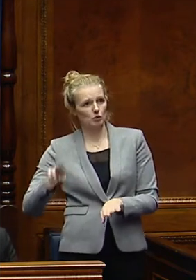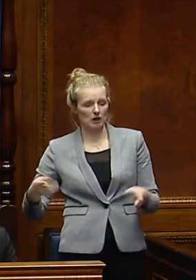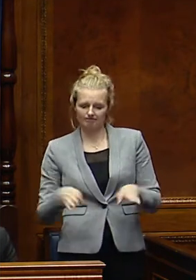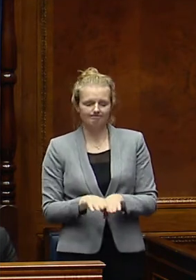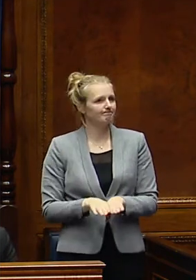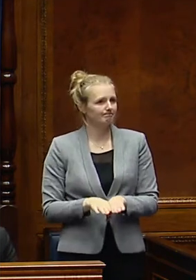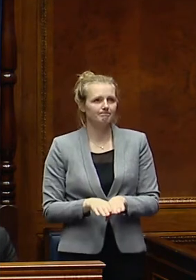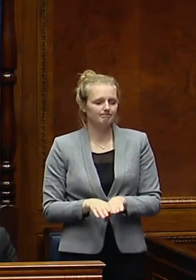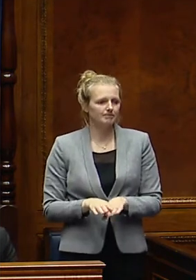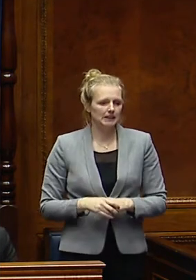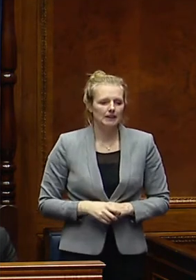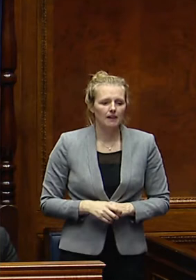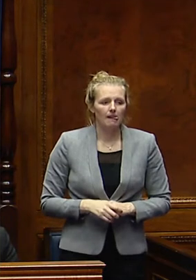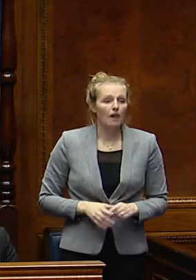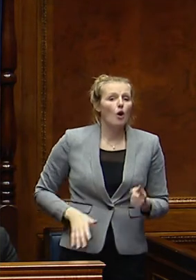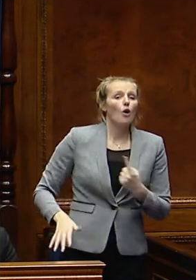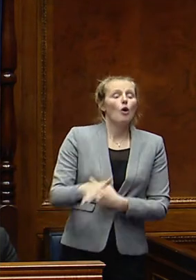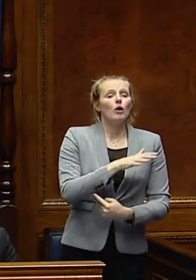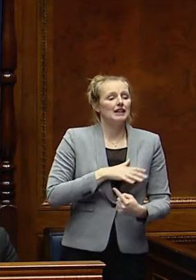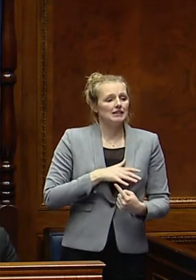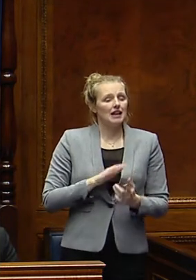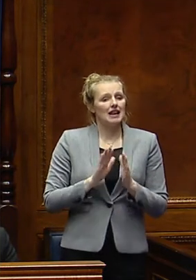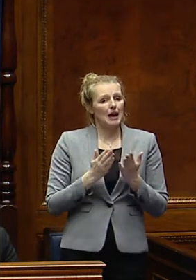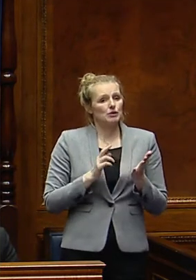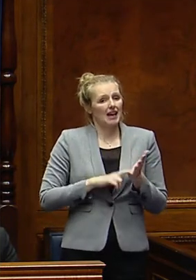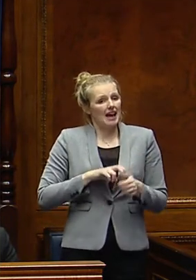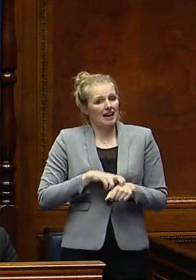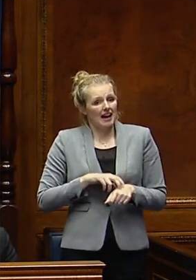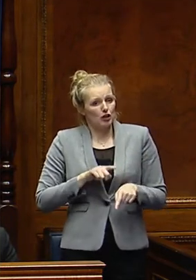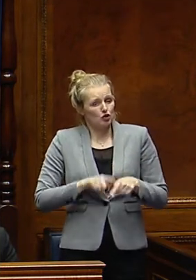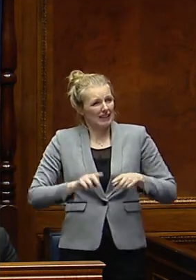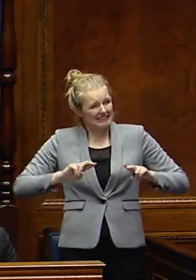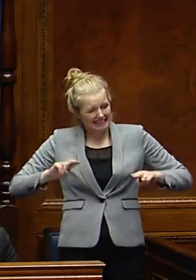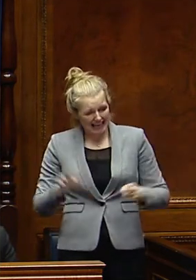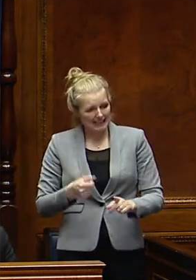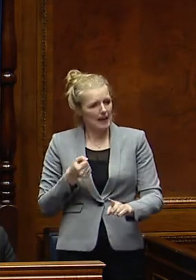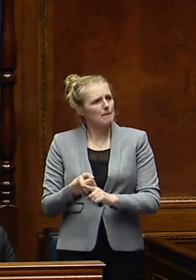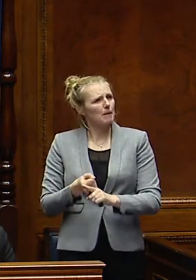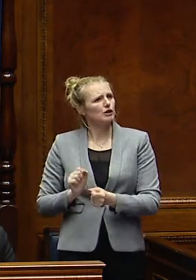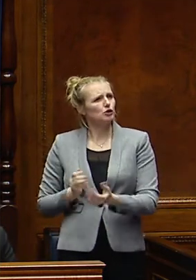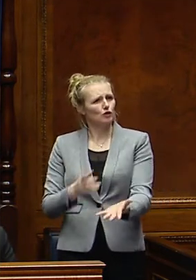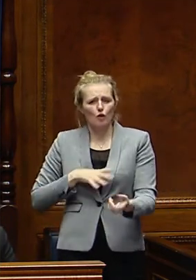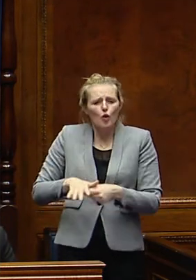Inclusive. In all cases, Libraries NI have tried to minimise the impact on services to those local communities.